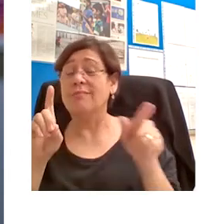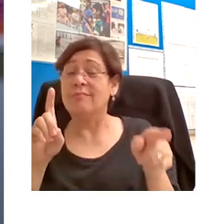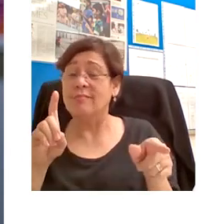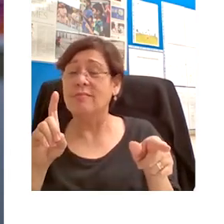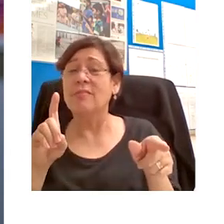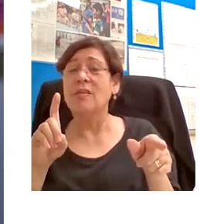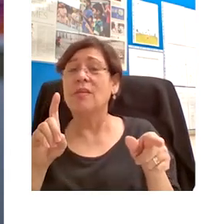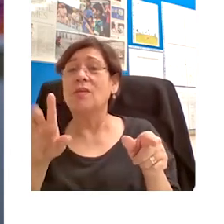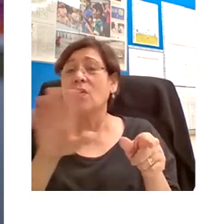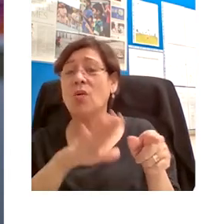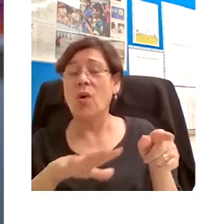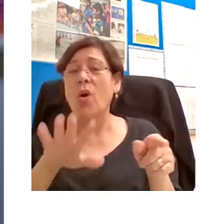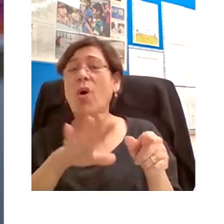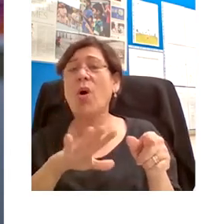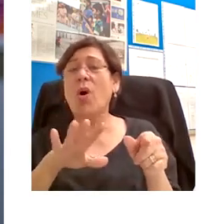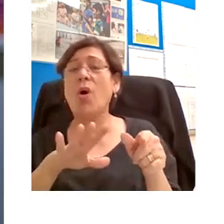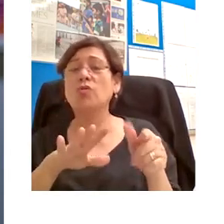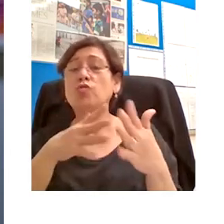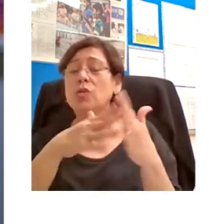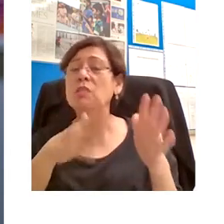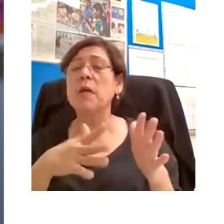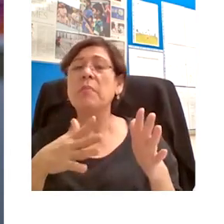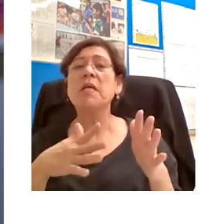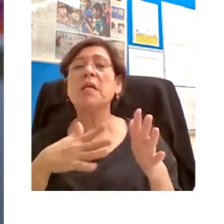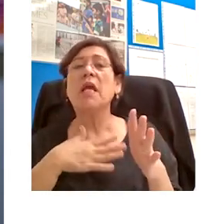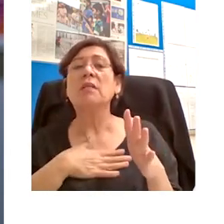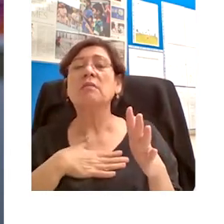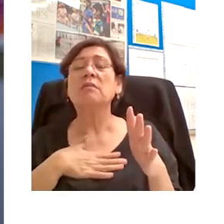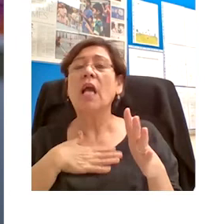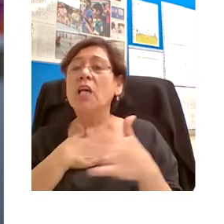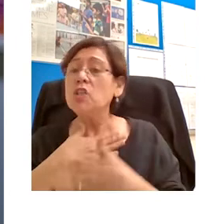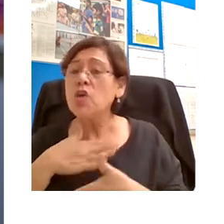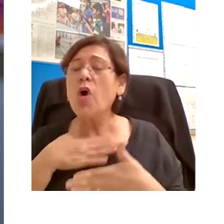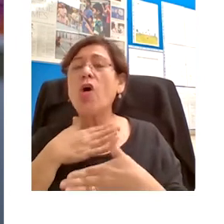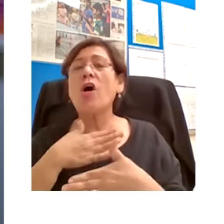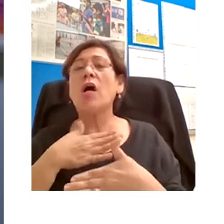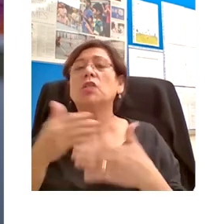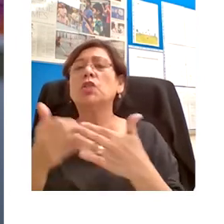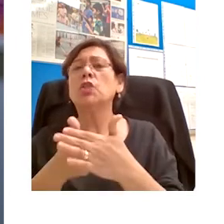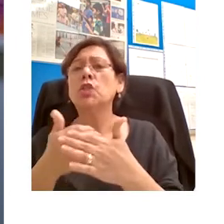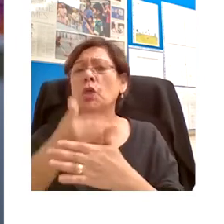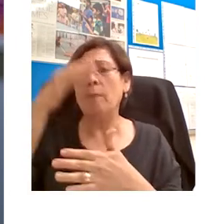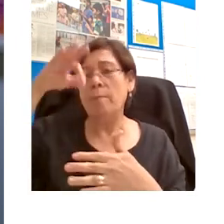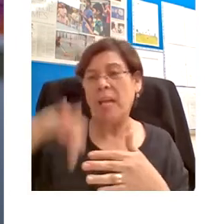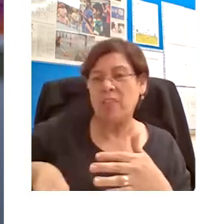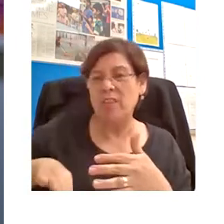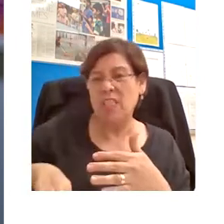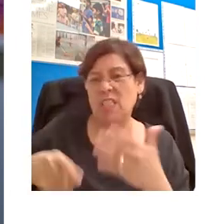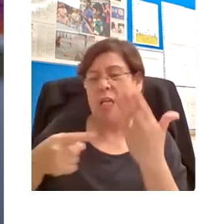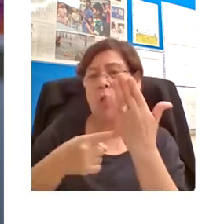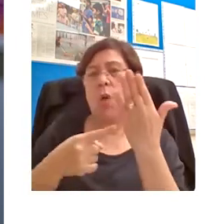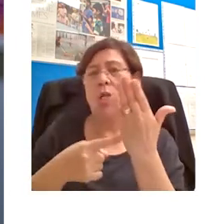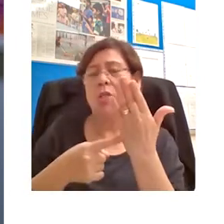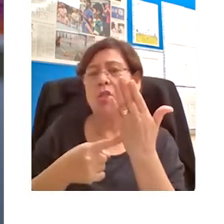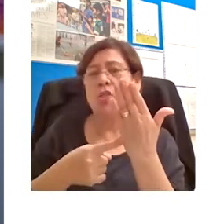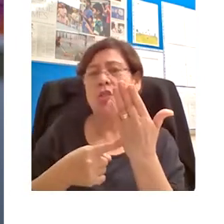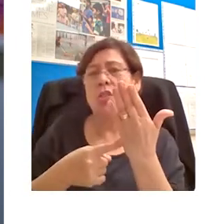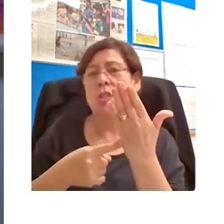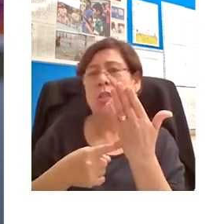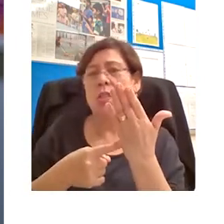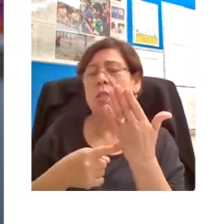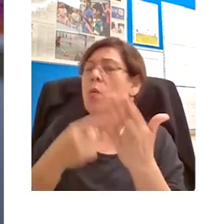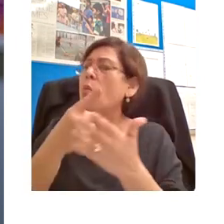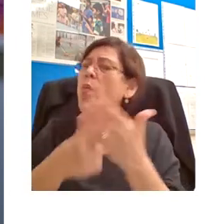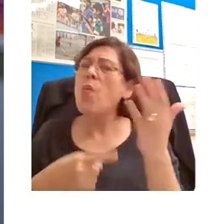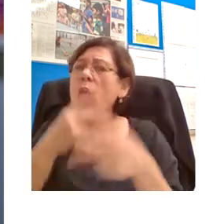figures who can enjoy the benefits of this kind of technology. So what kind of feedback